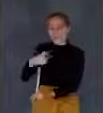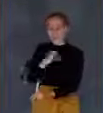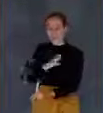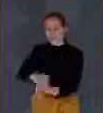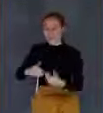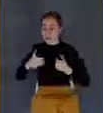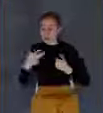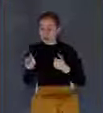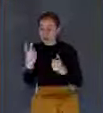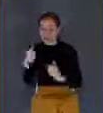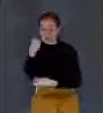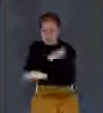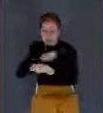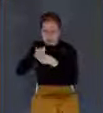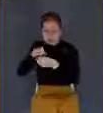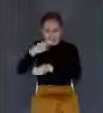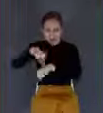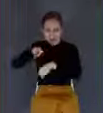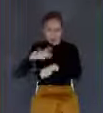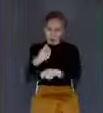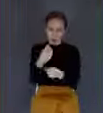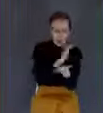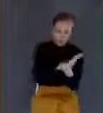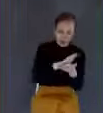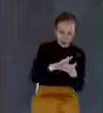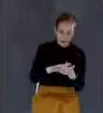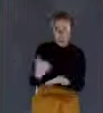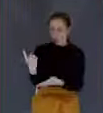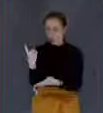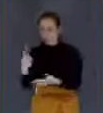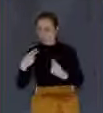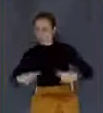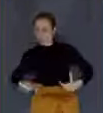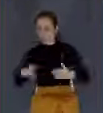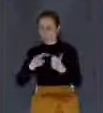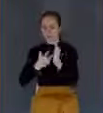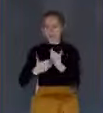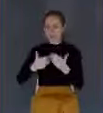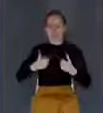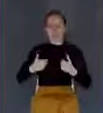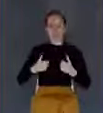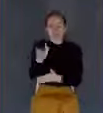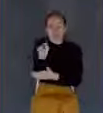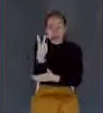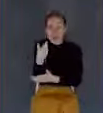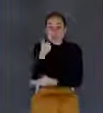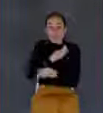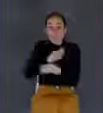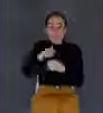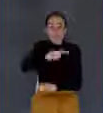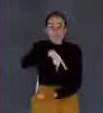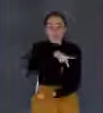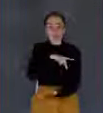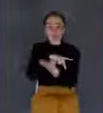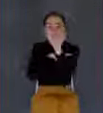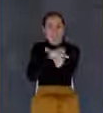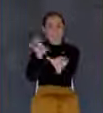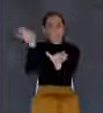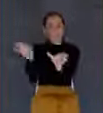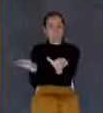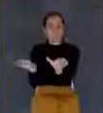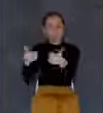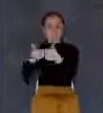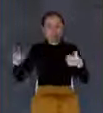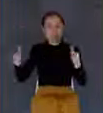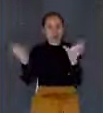human, that he therefore must have two distinct personalities. If there are two natures, then there must